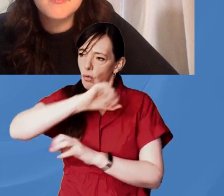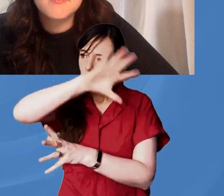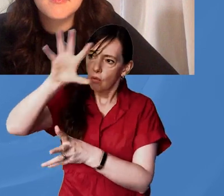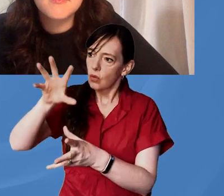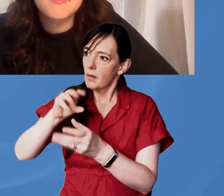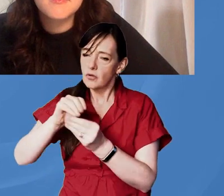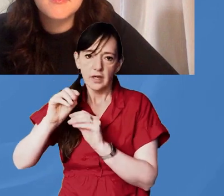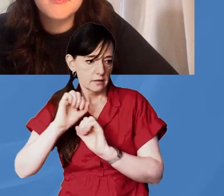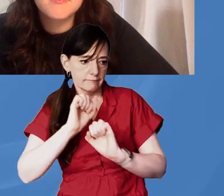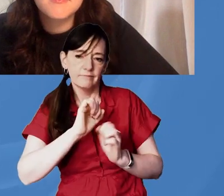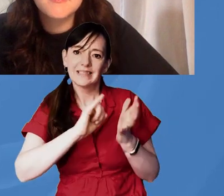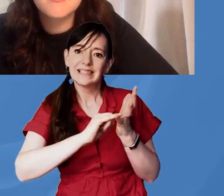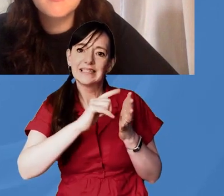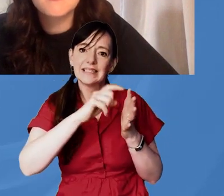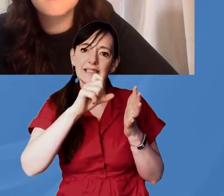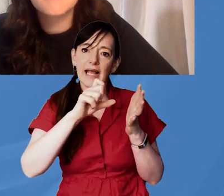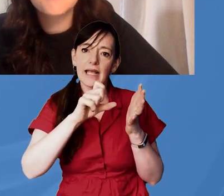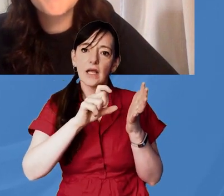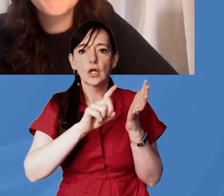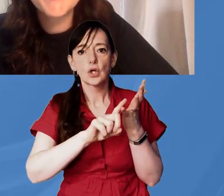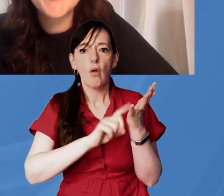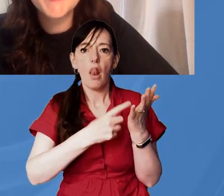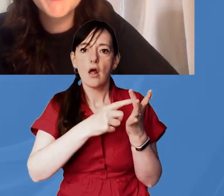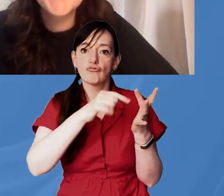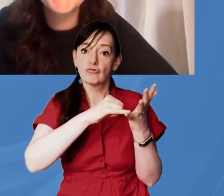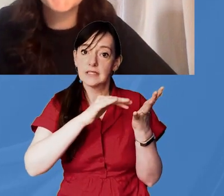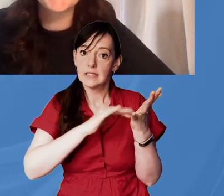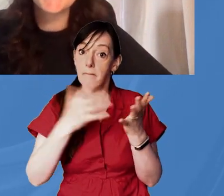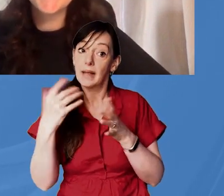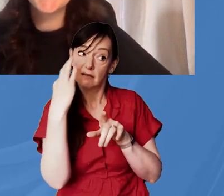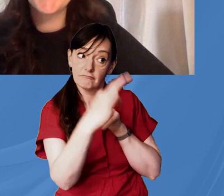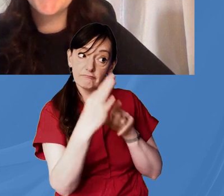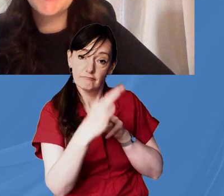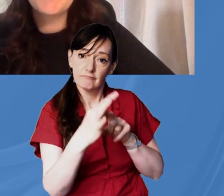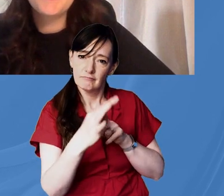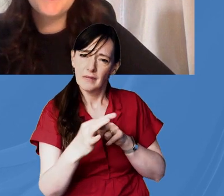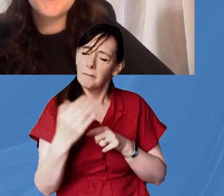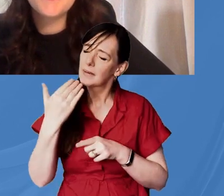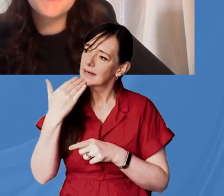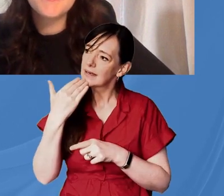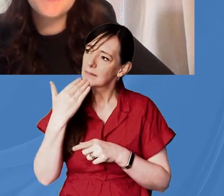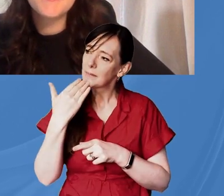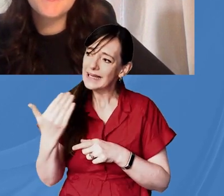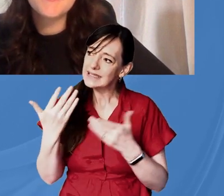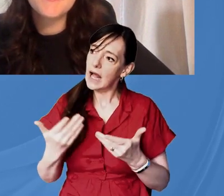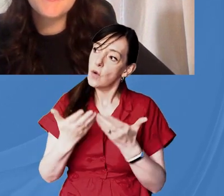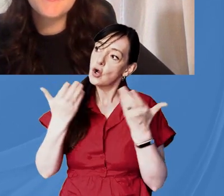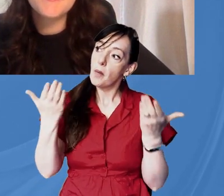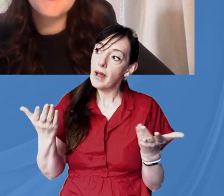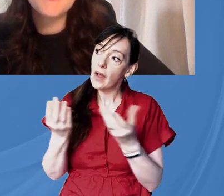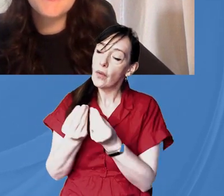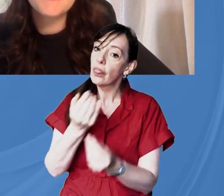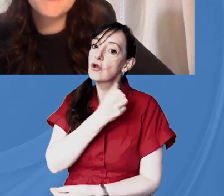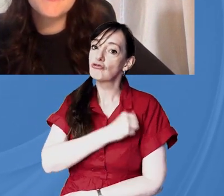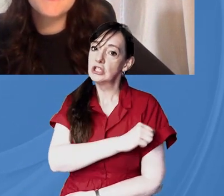secular hopes simply don't work so okay let's uh now turn to the christian faith how does how does christian hope look different than those